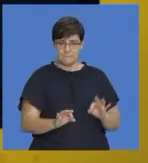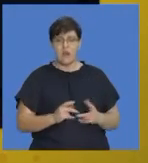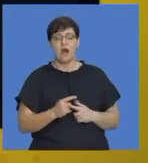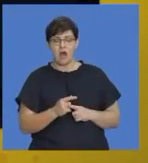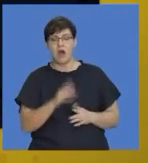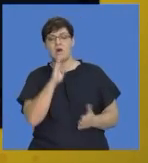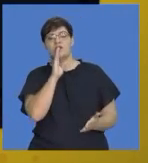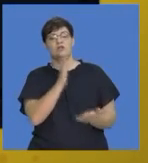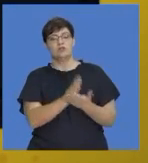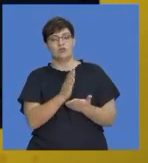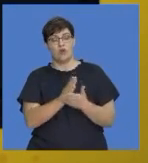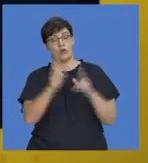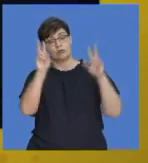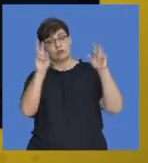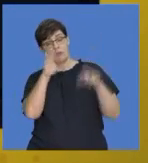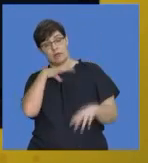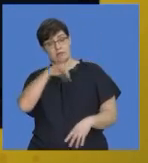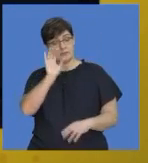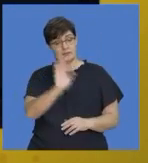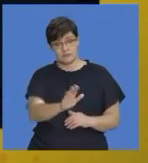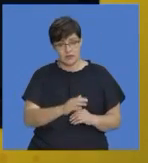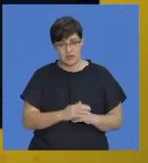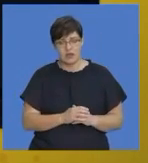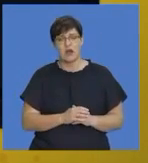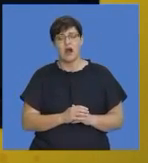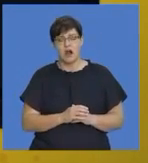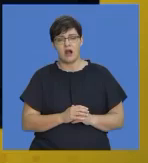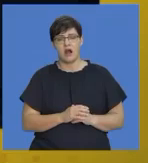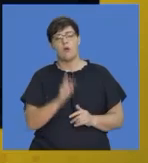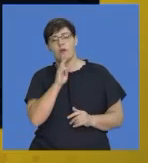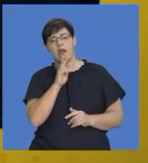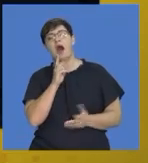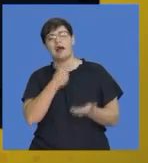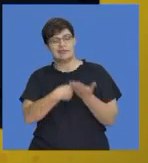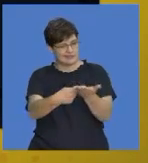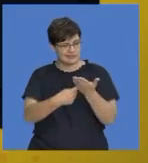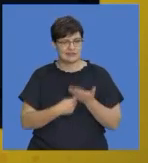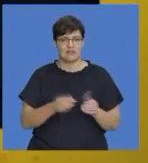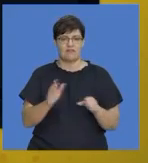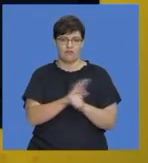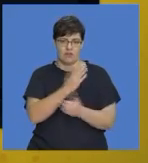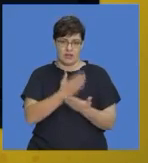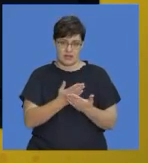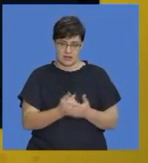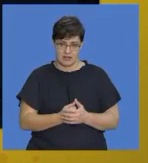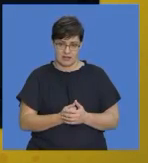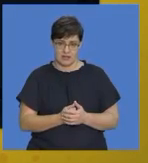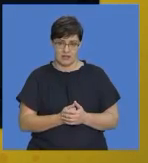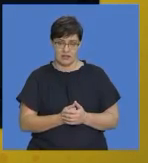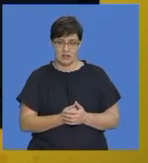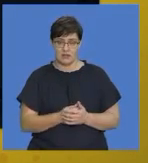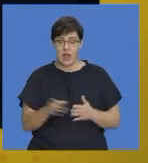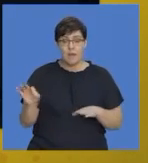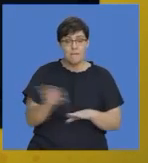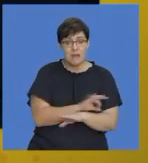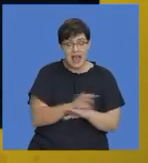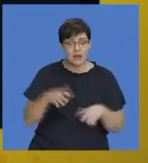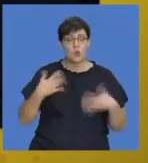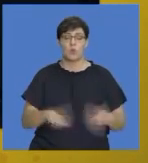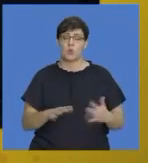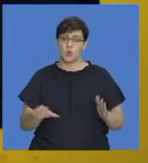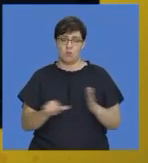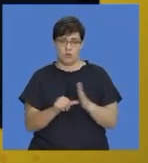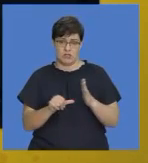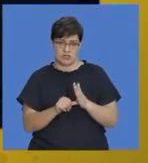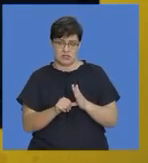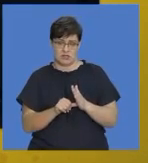the topic that we pick is something that we can speak about. This is why your plan is very important because your plan gives